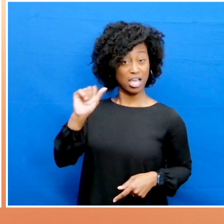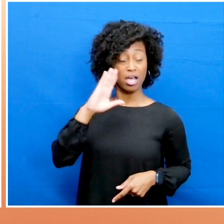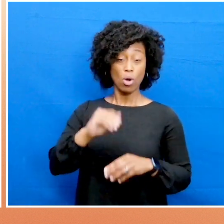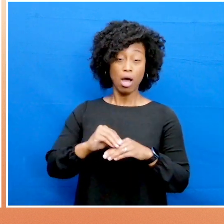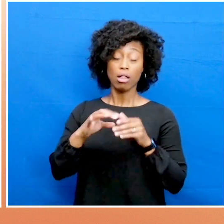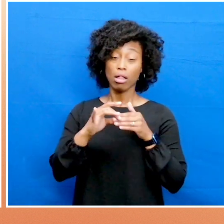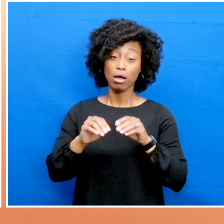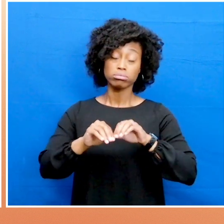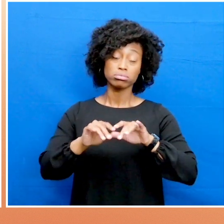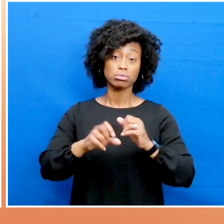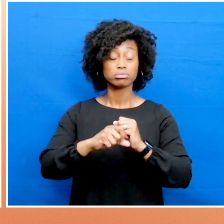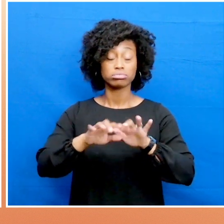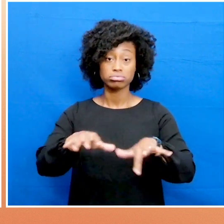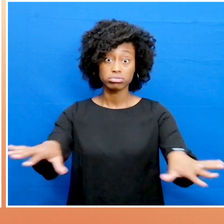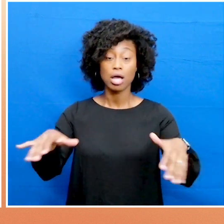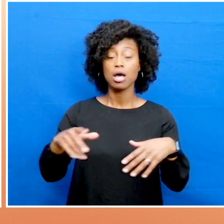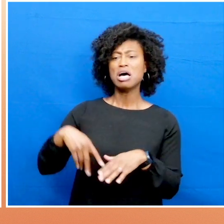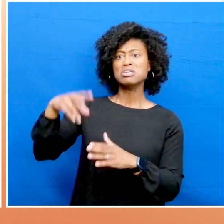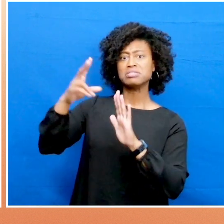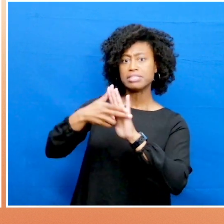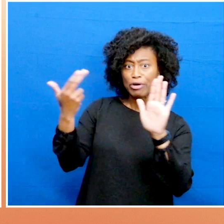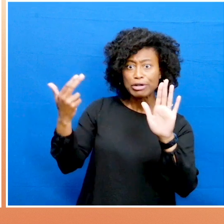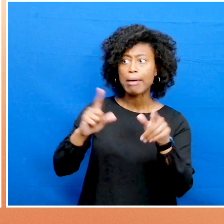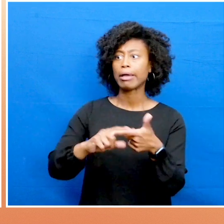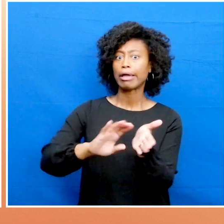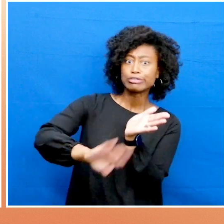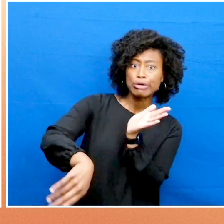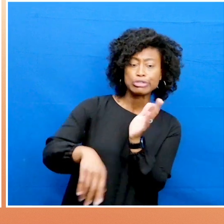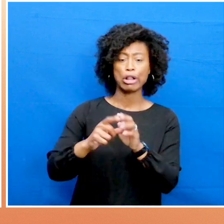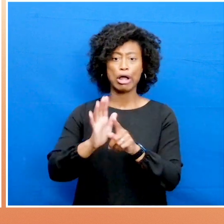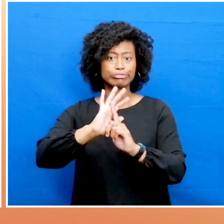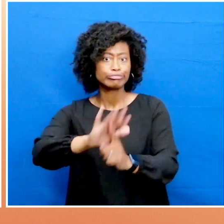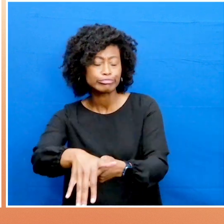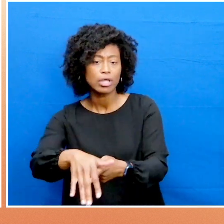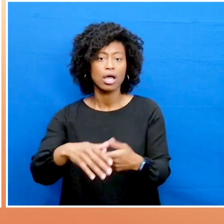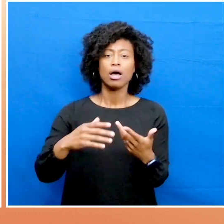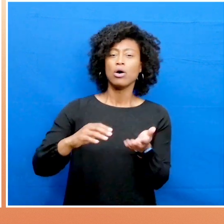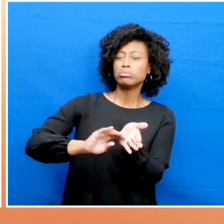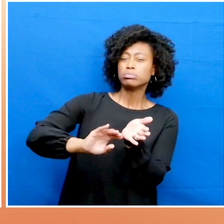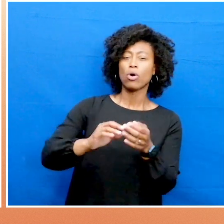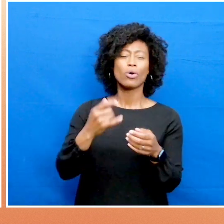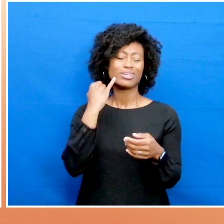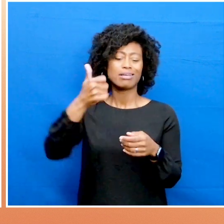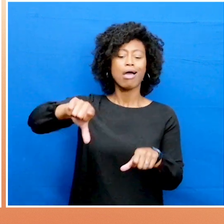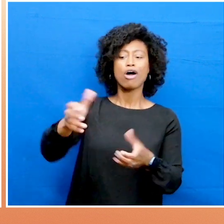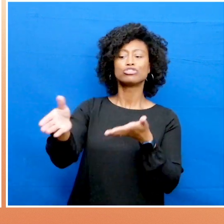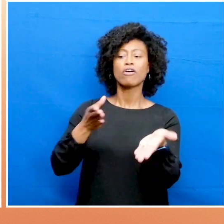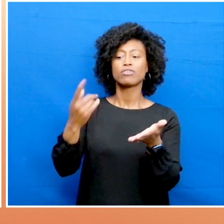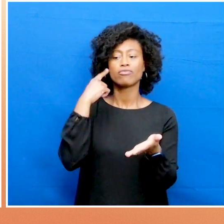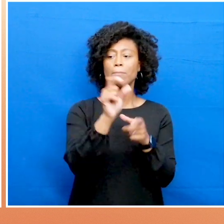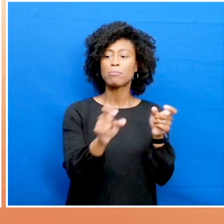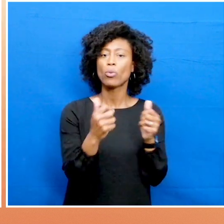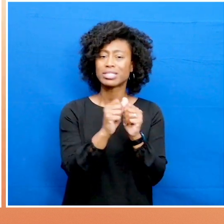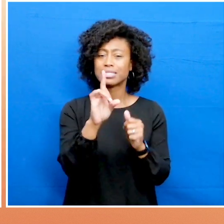can lead to stereotyping, exclusion, marginalization, or denial of services for people with disabilities.